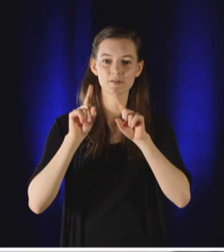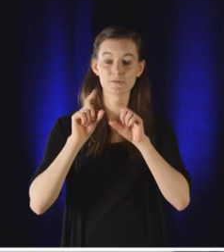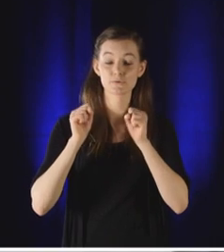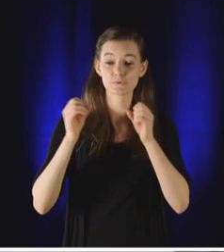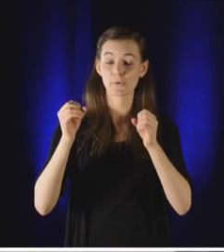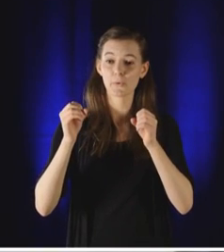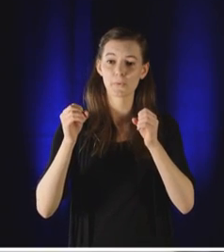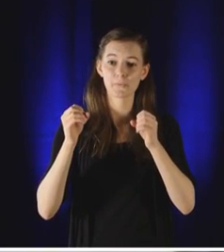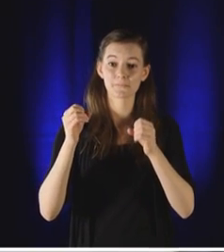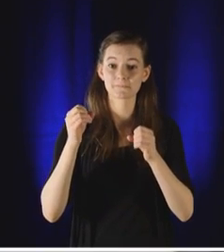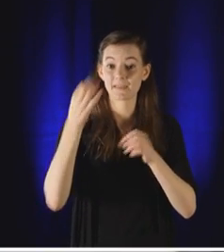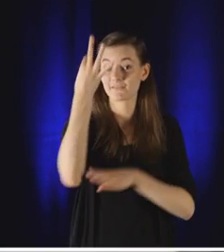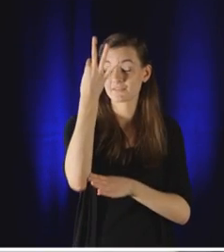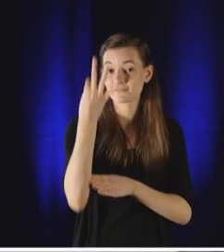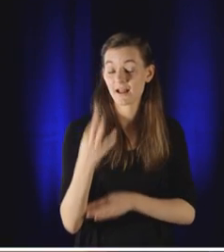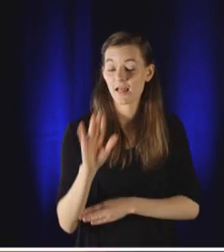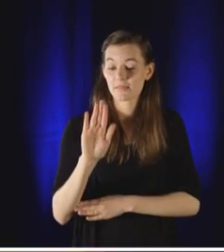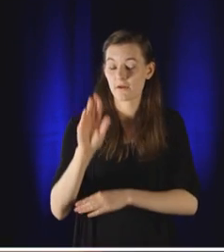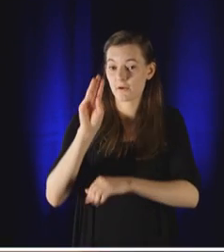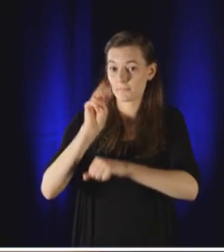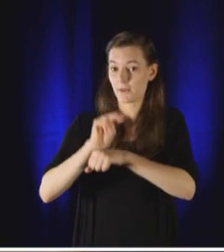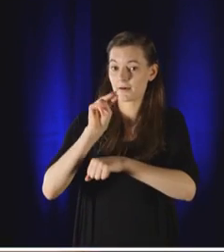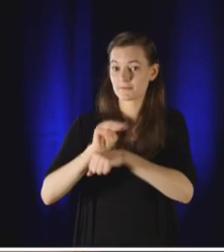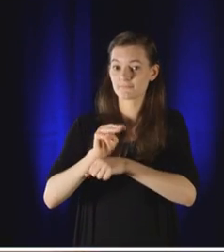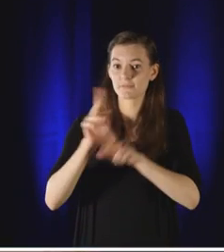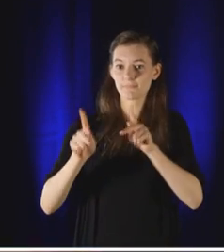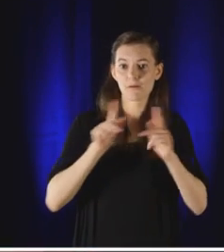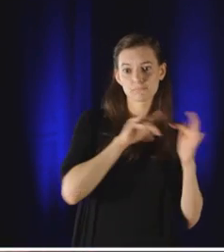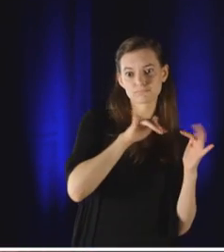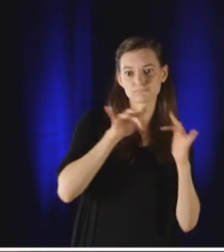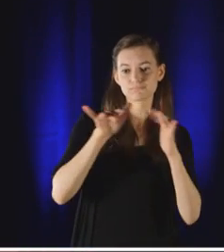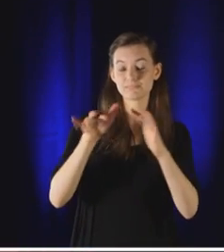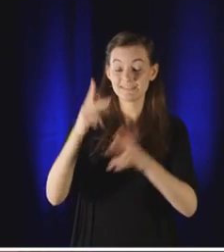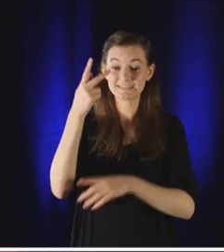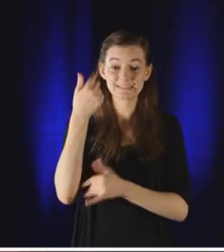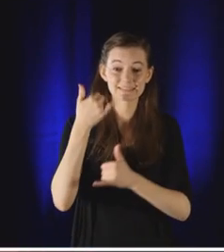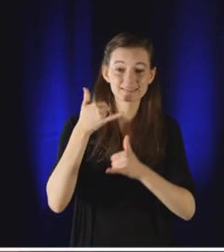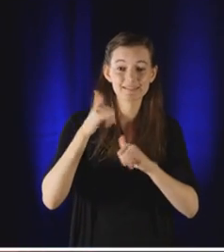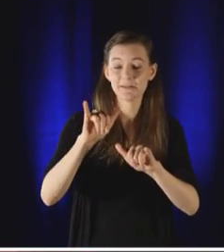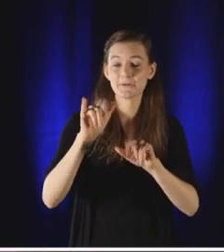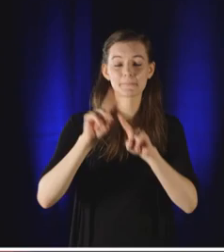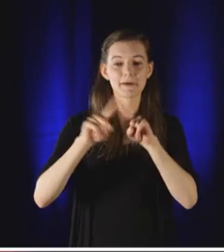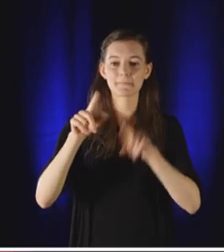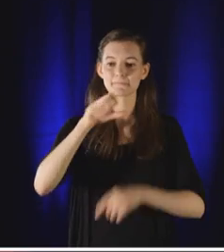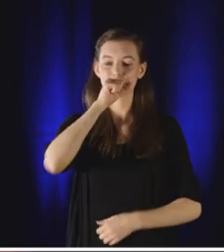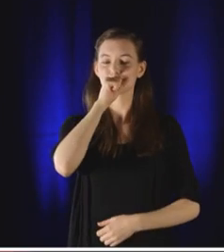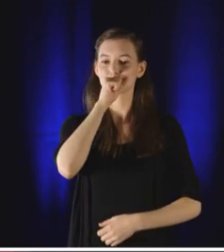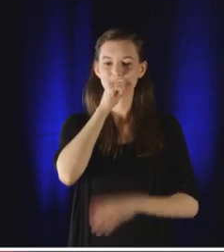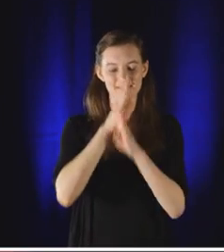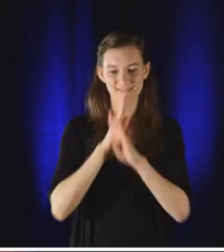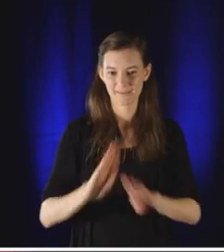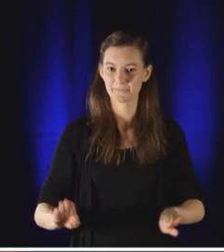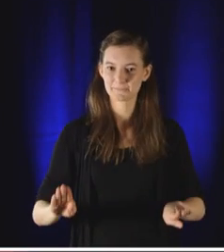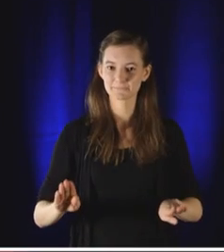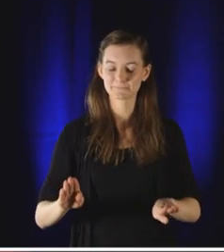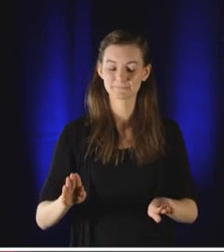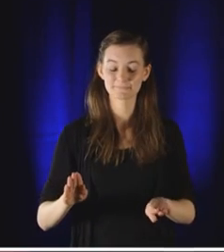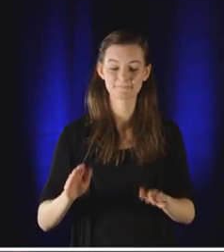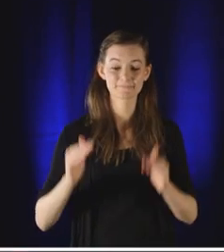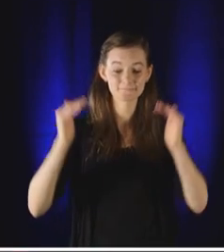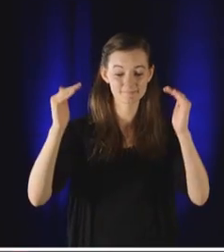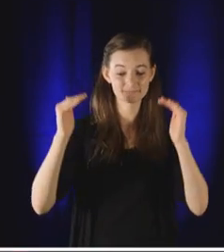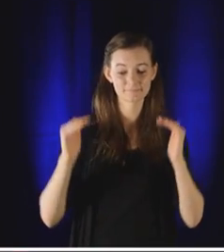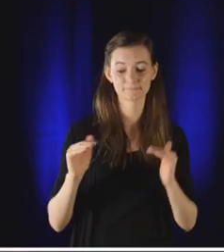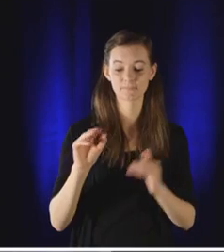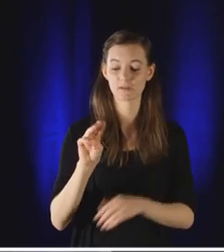And when ISIS started branding Christian homes in Mosul with the letter N for Nazarene, other Ns started appearing throughout the city